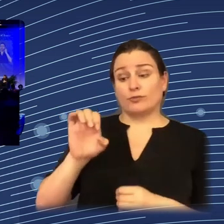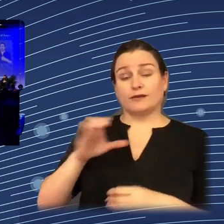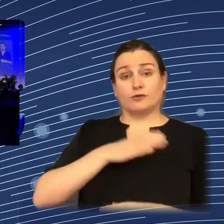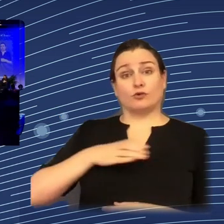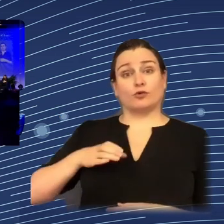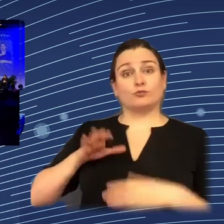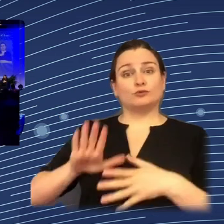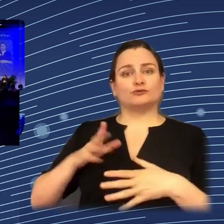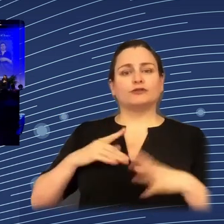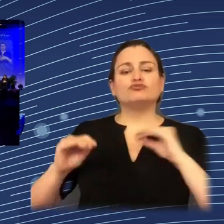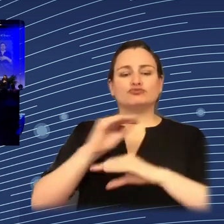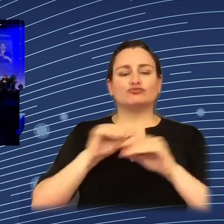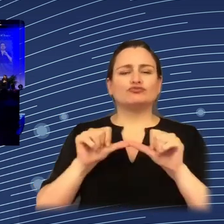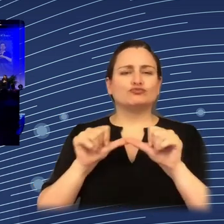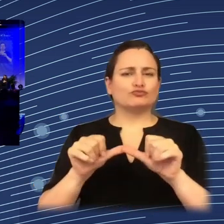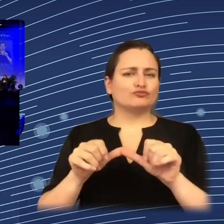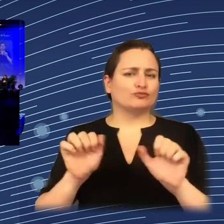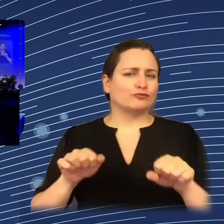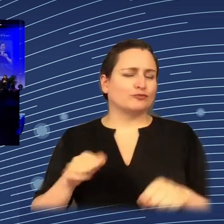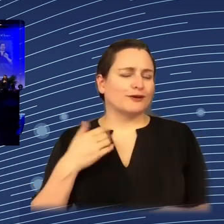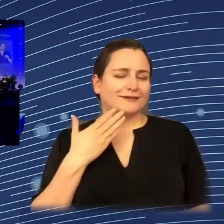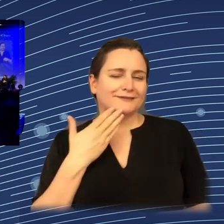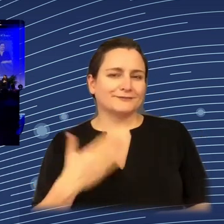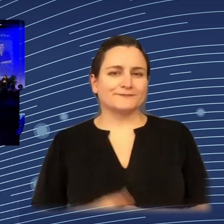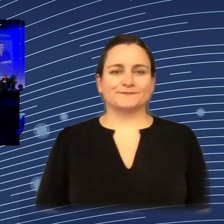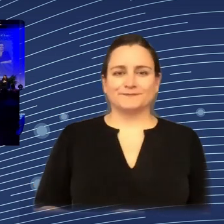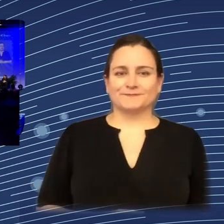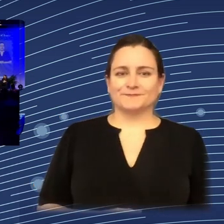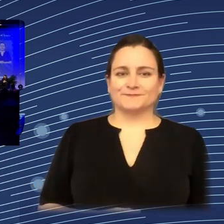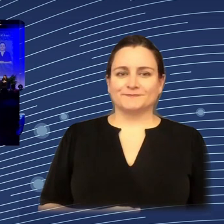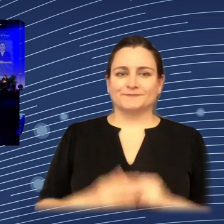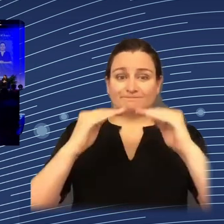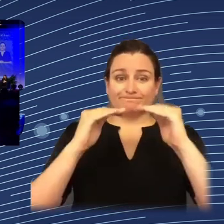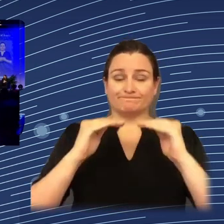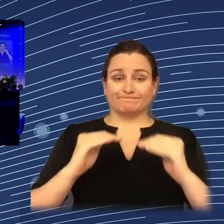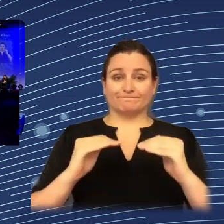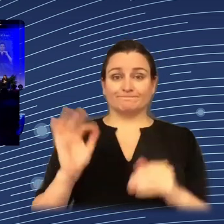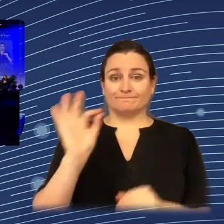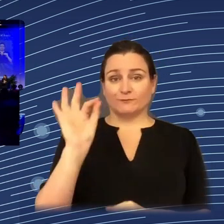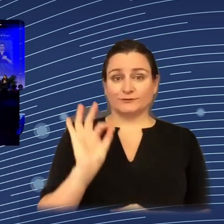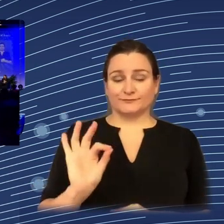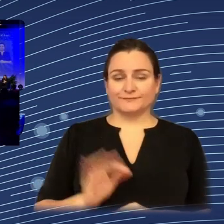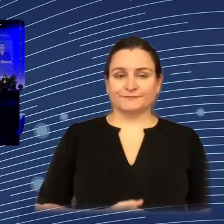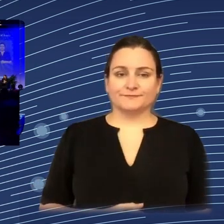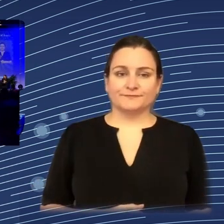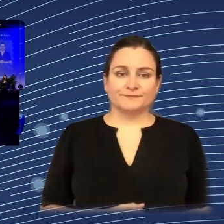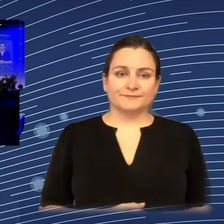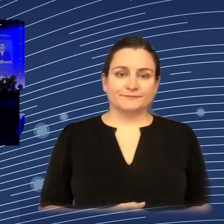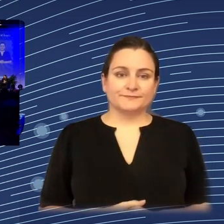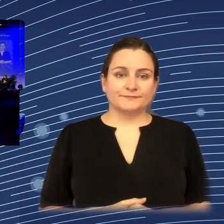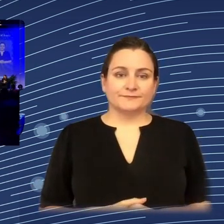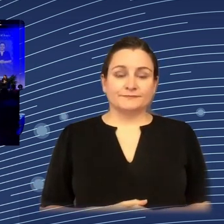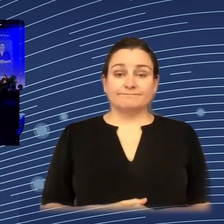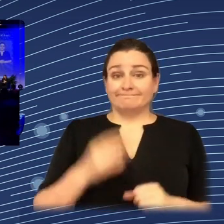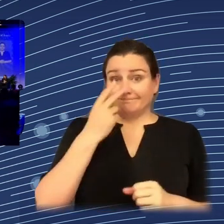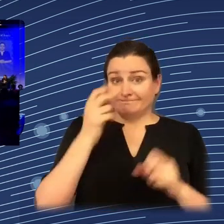observations. I would now like to go to one, the top slide of question. I don't know if people in the